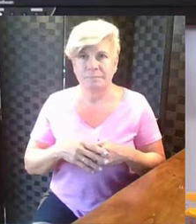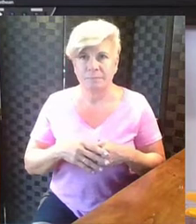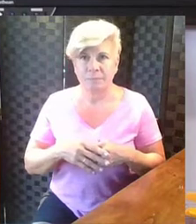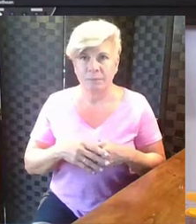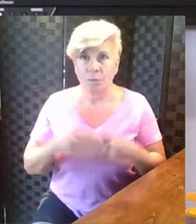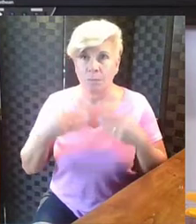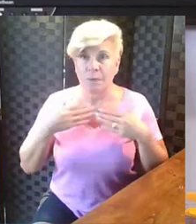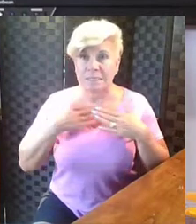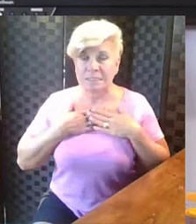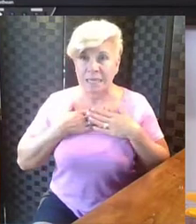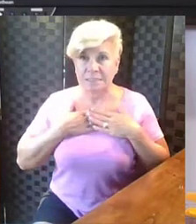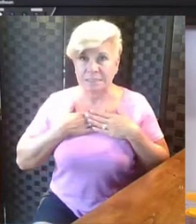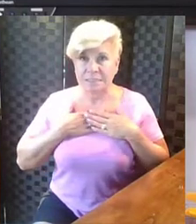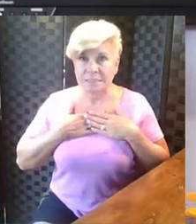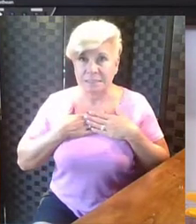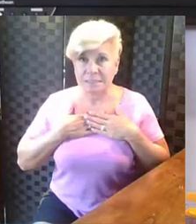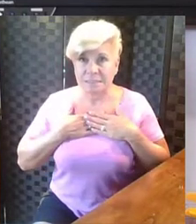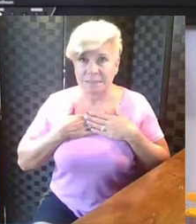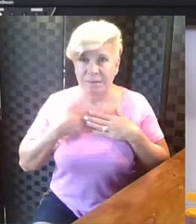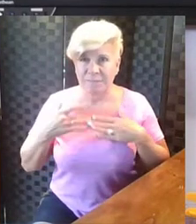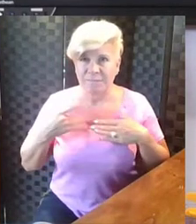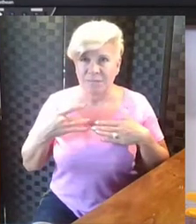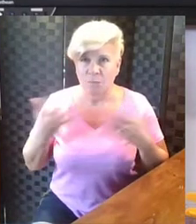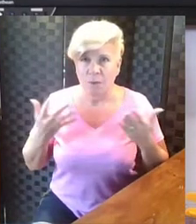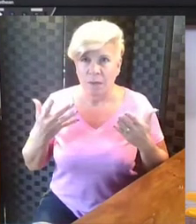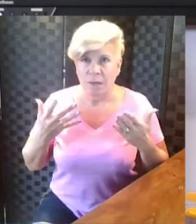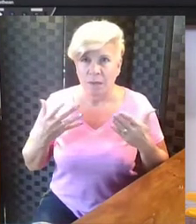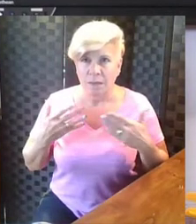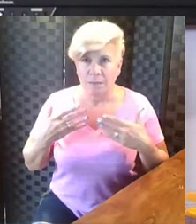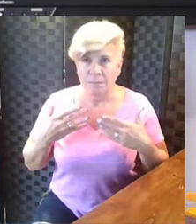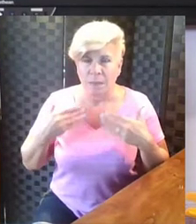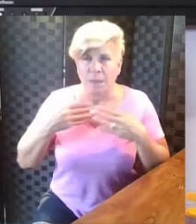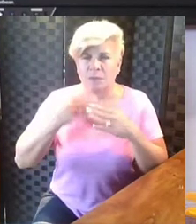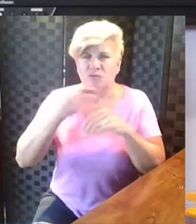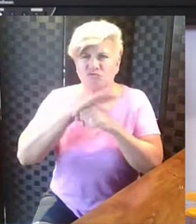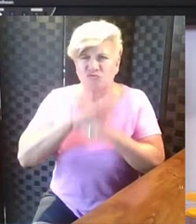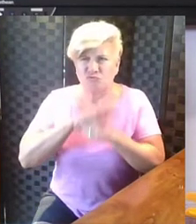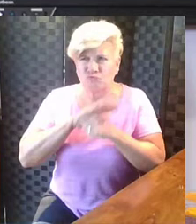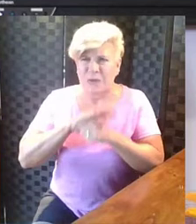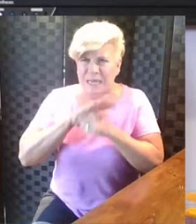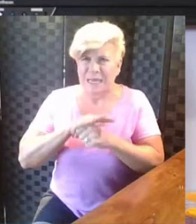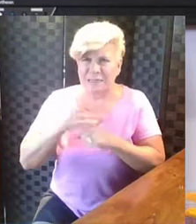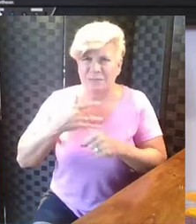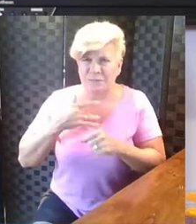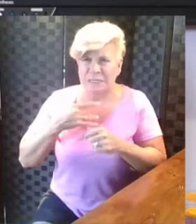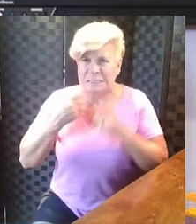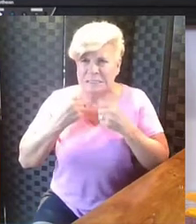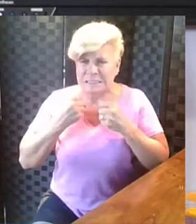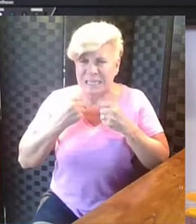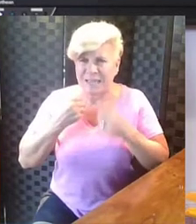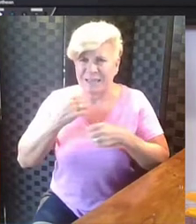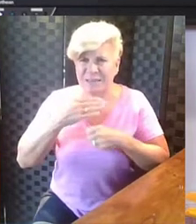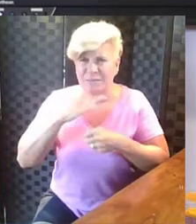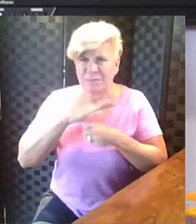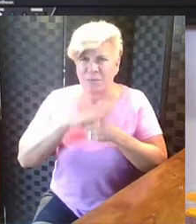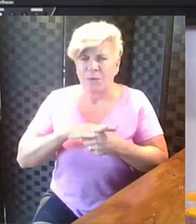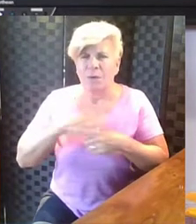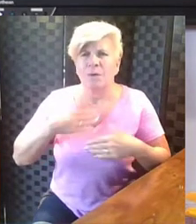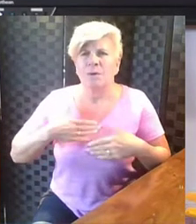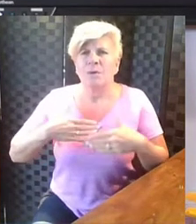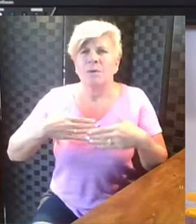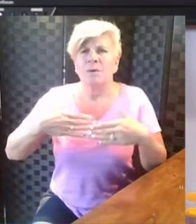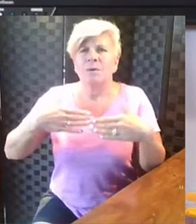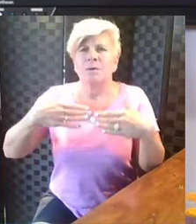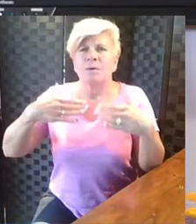What about your chest? This is where a lot of people carry a lot of their stresses in their chest. If your chest feels really tight, just take some